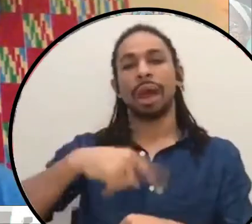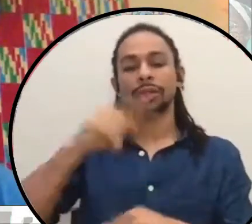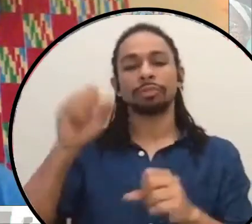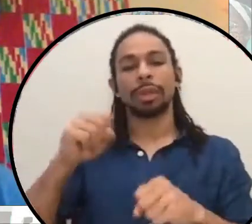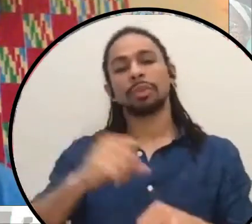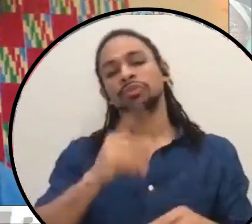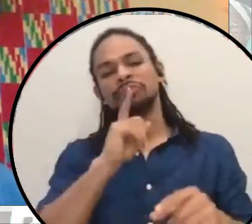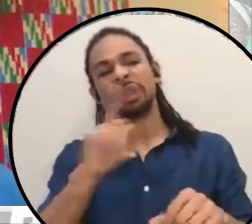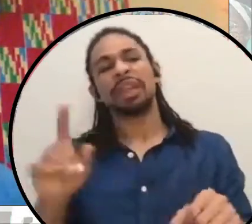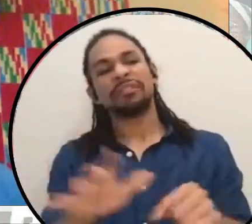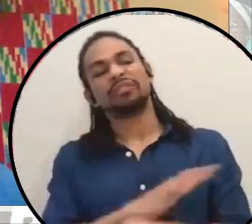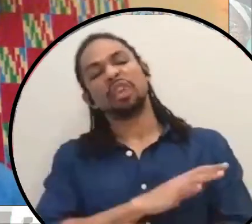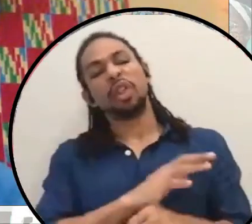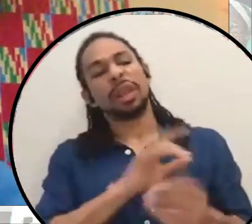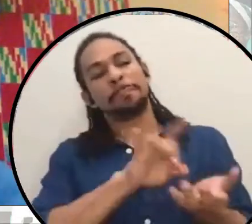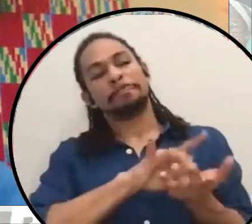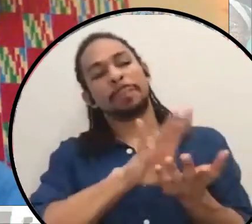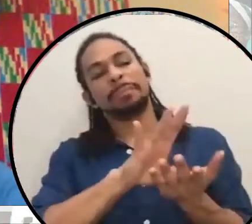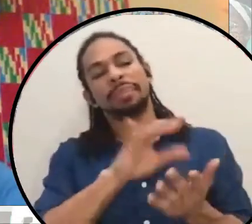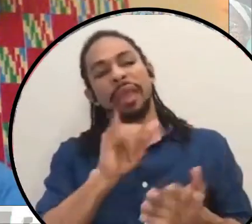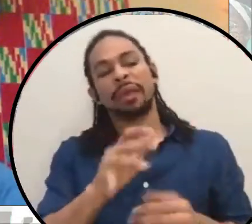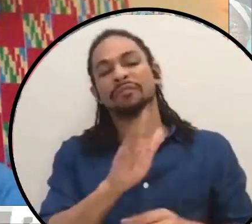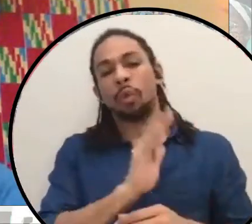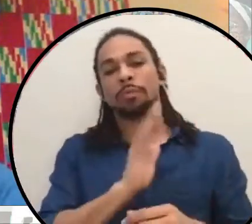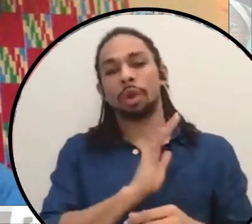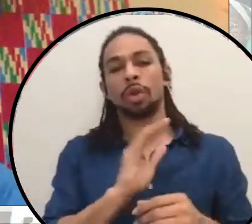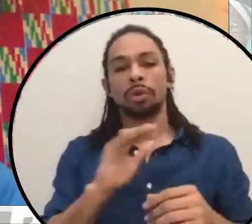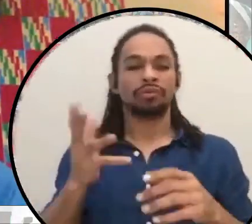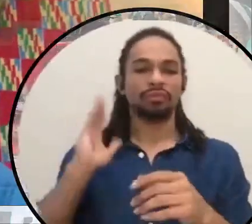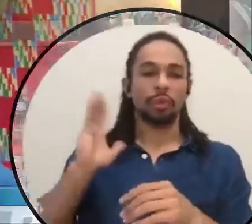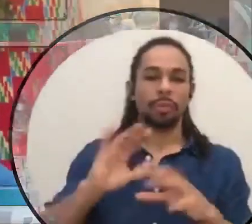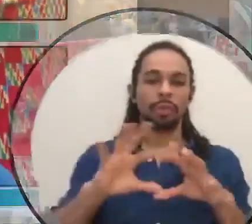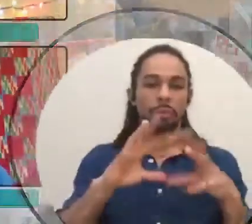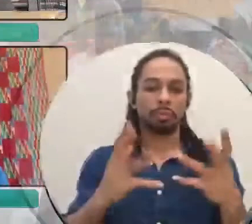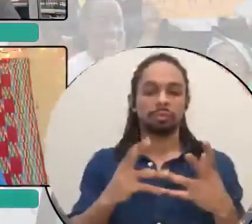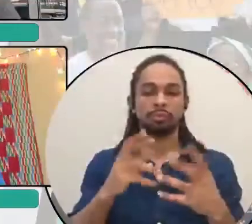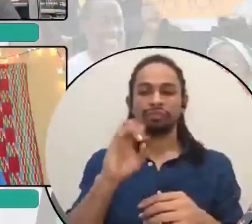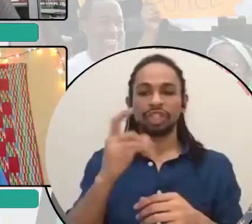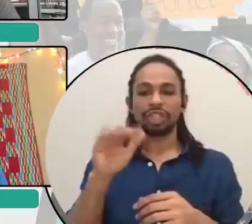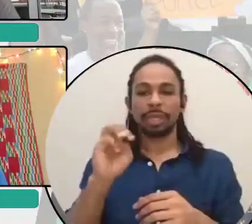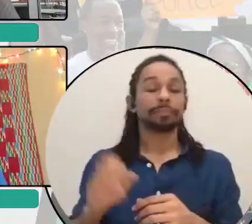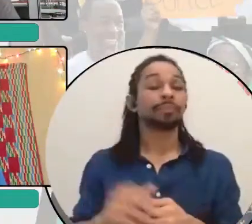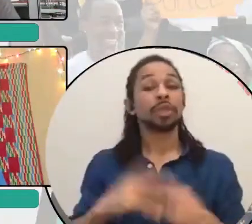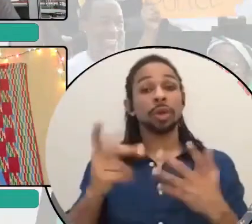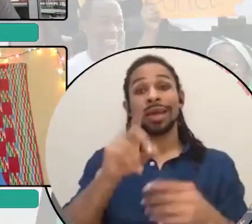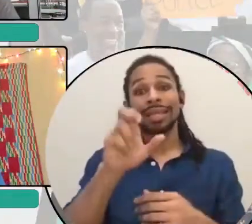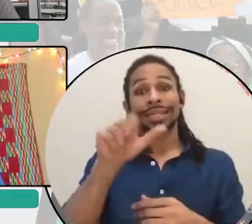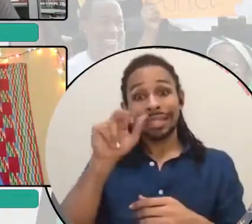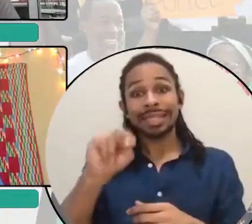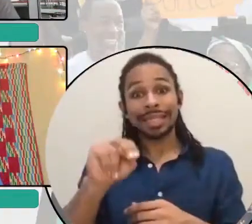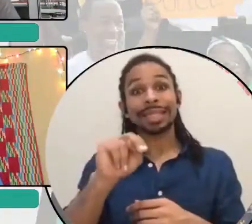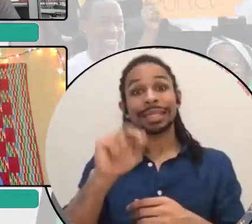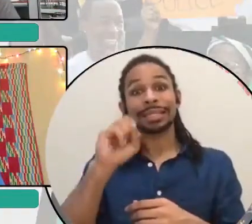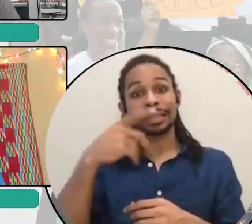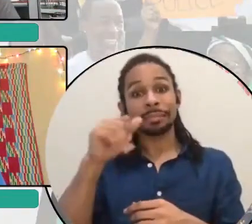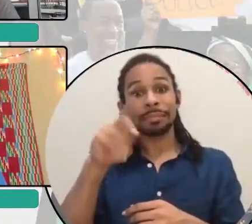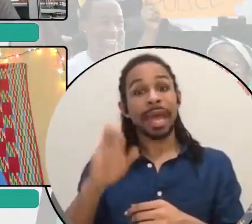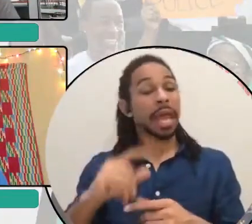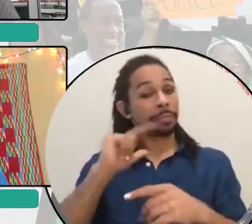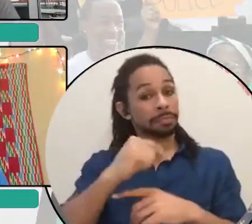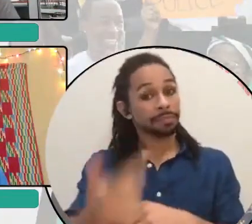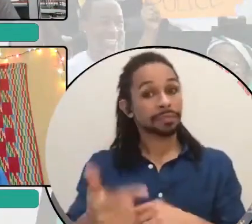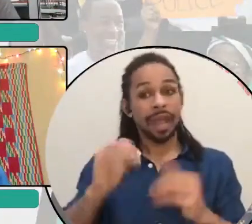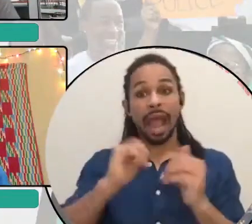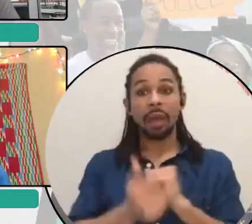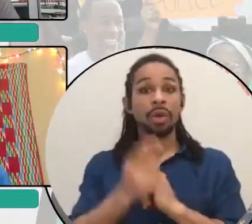I want to pass it to Dean Spade. Dean, how are, how are you involved in